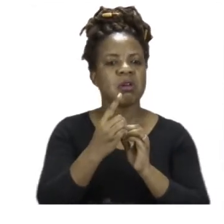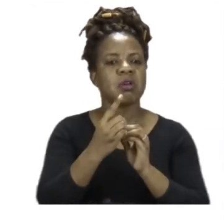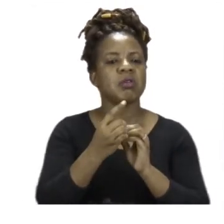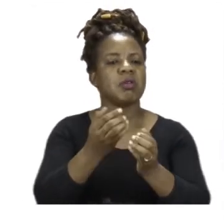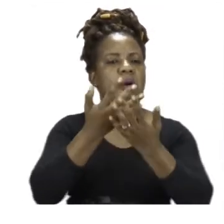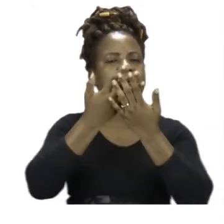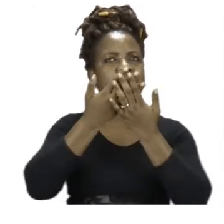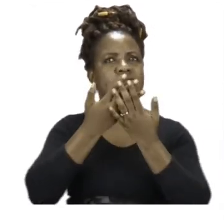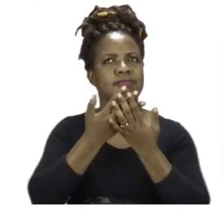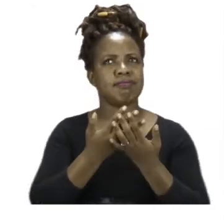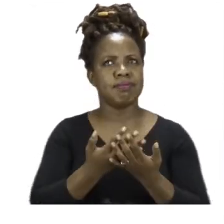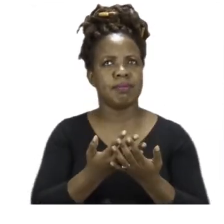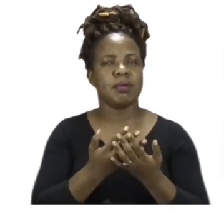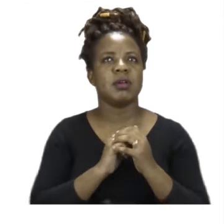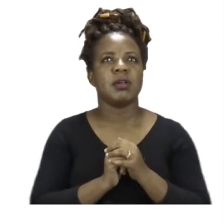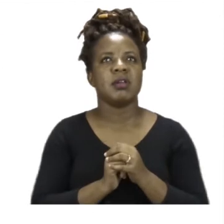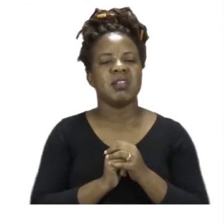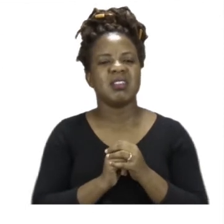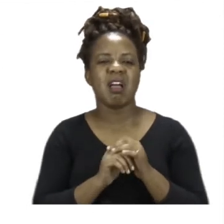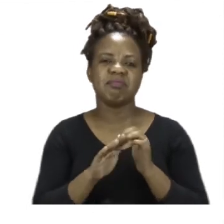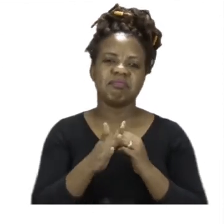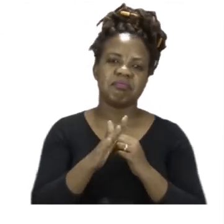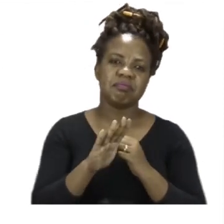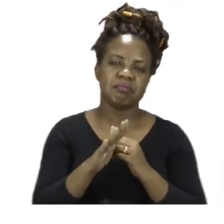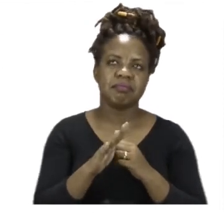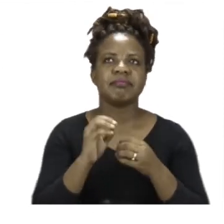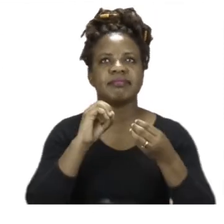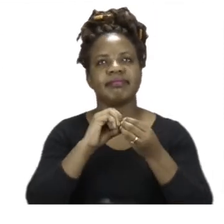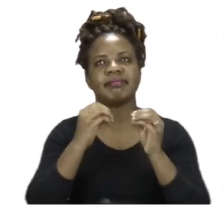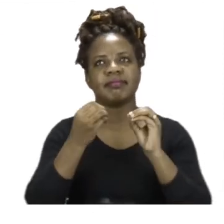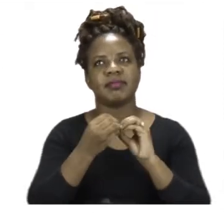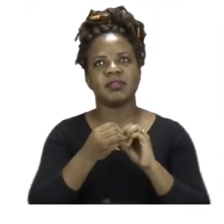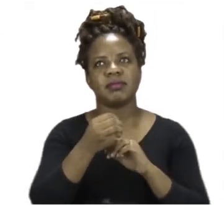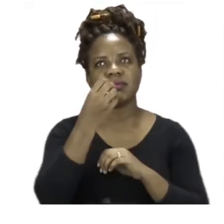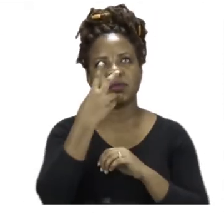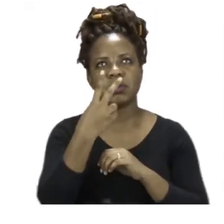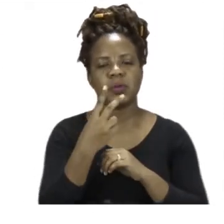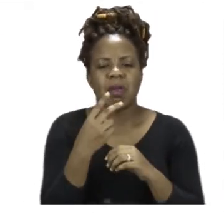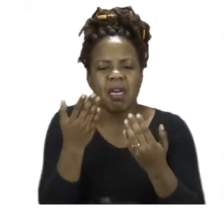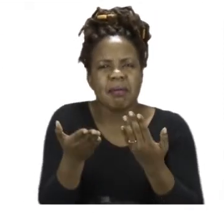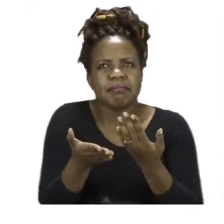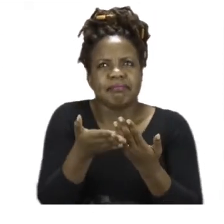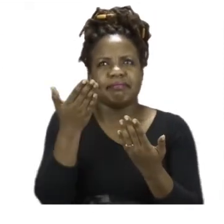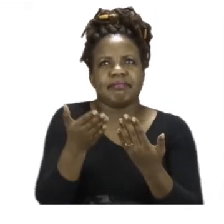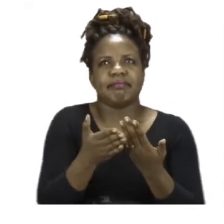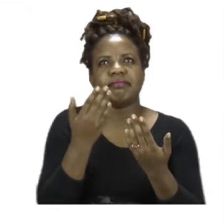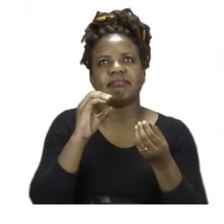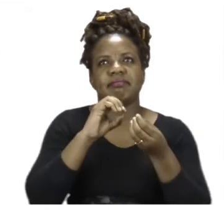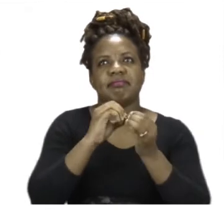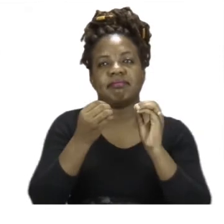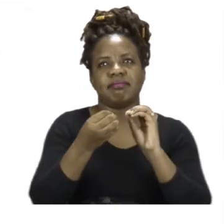the last one will be number three. So which one do you think is the heaviest? From the car,